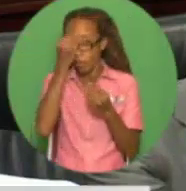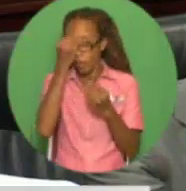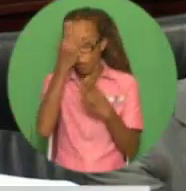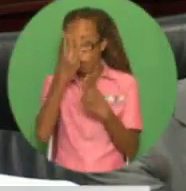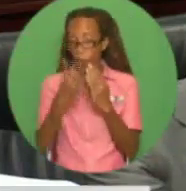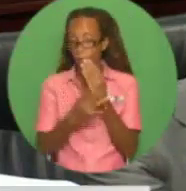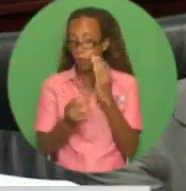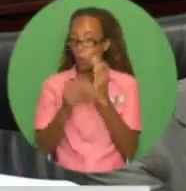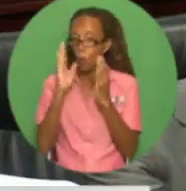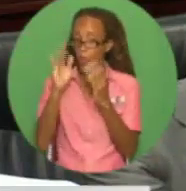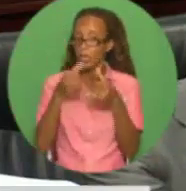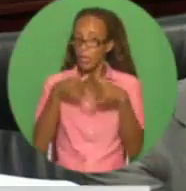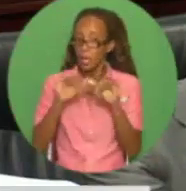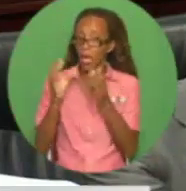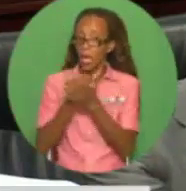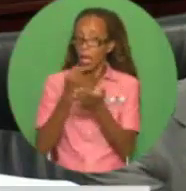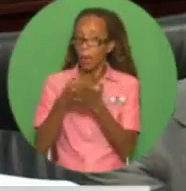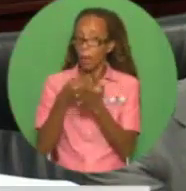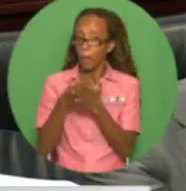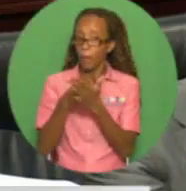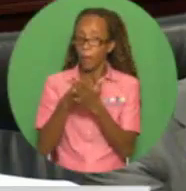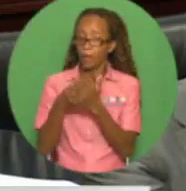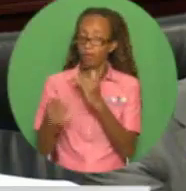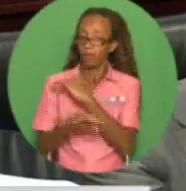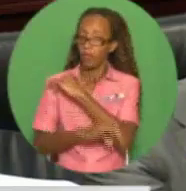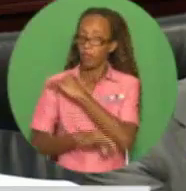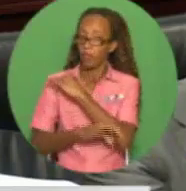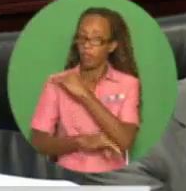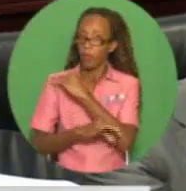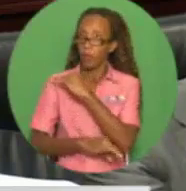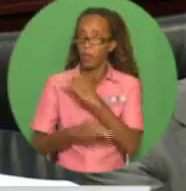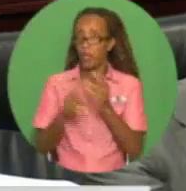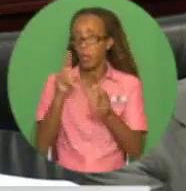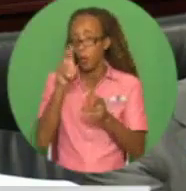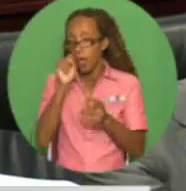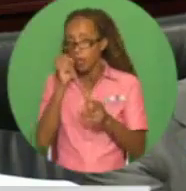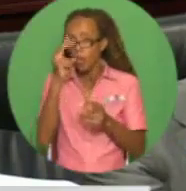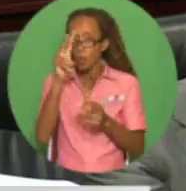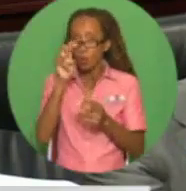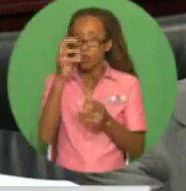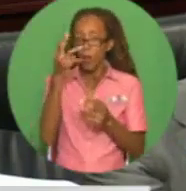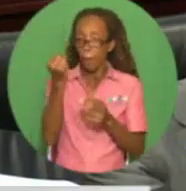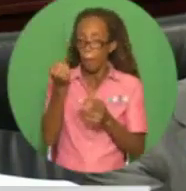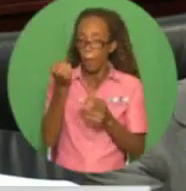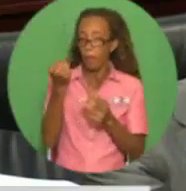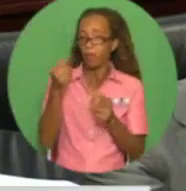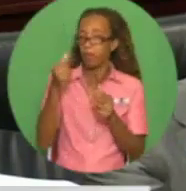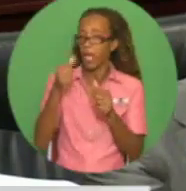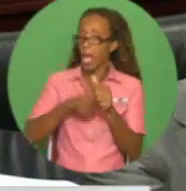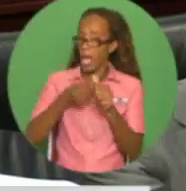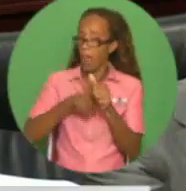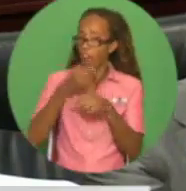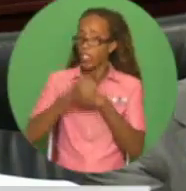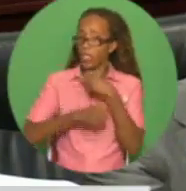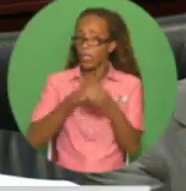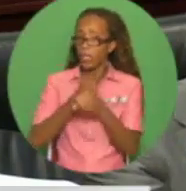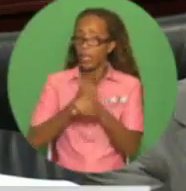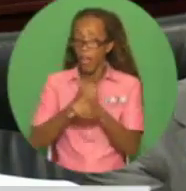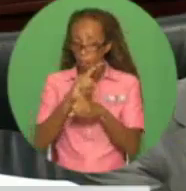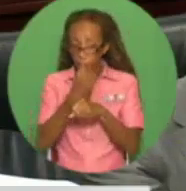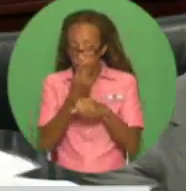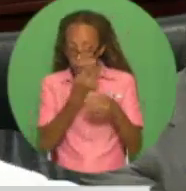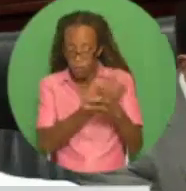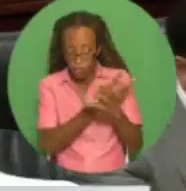of foreign exchange in the vicinity of U.S. $200 million plus per year after it completes the